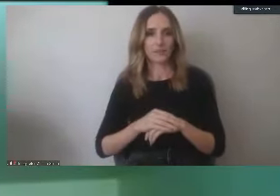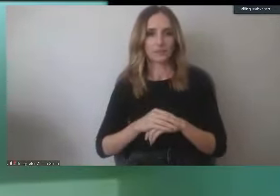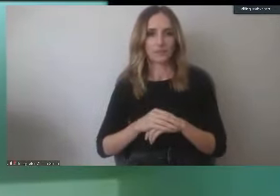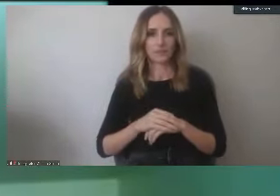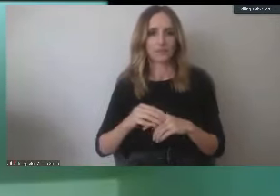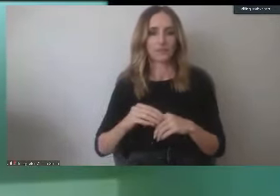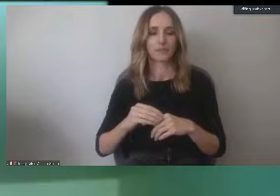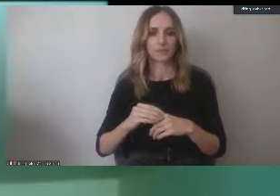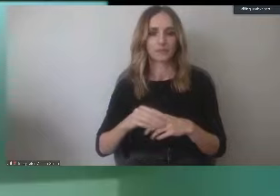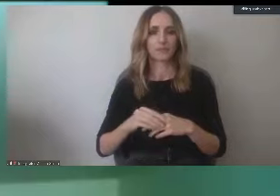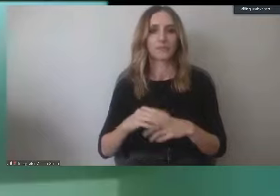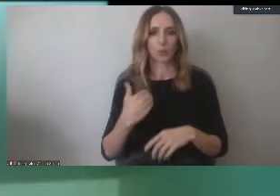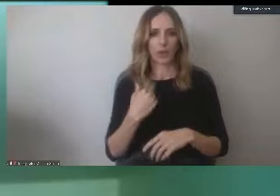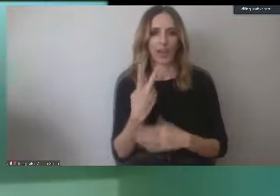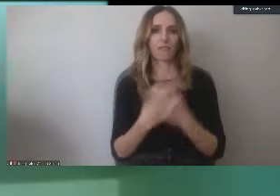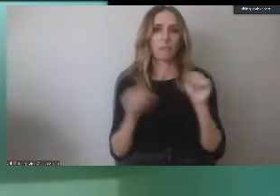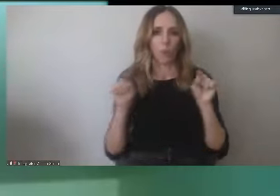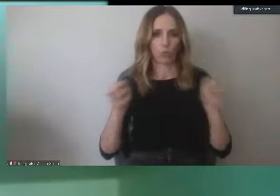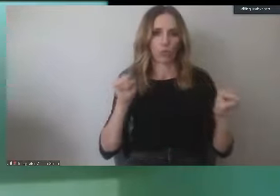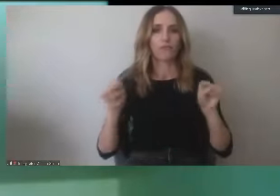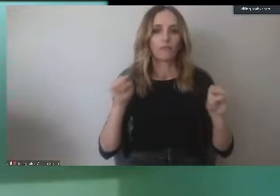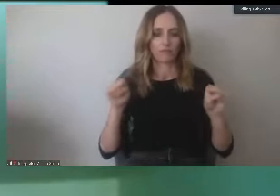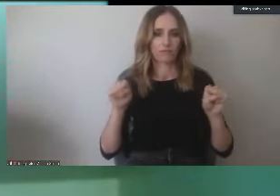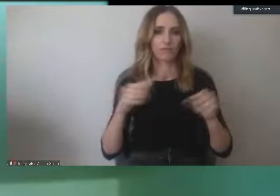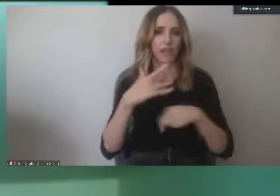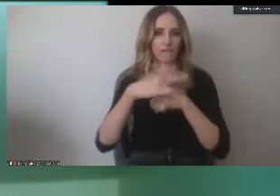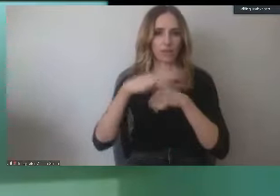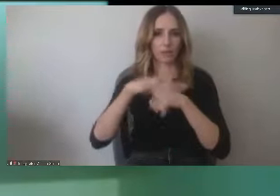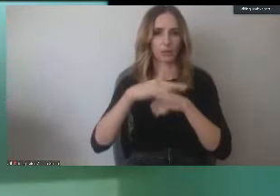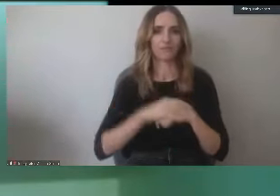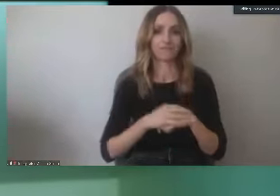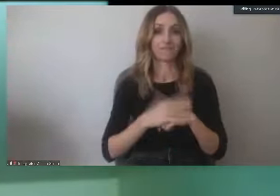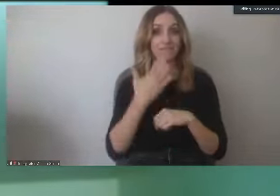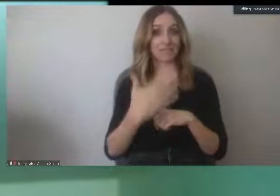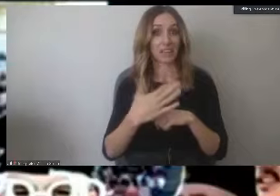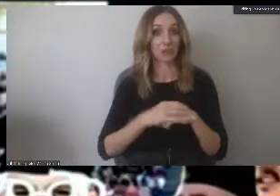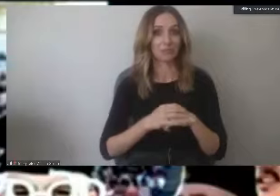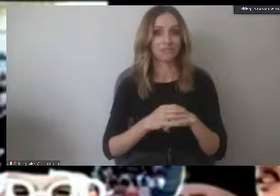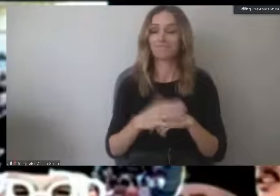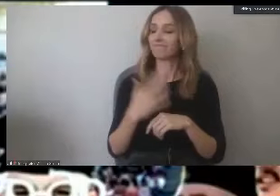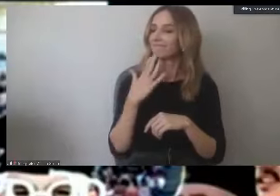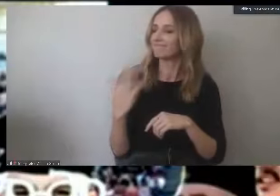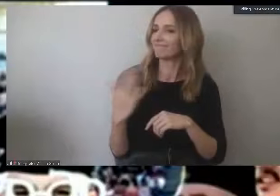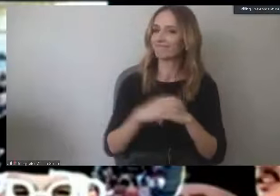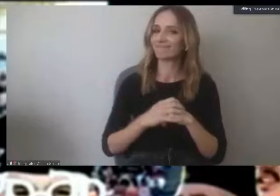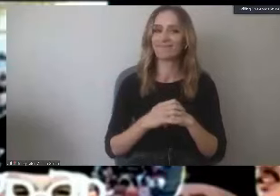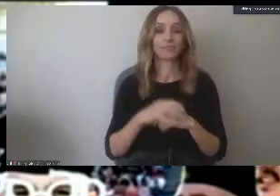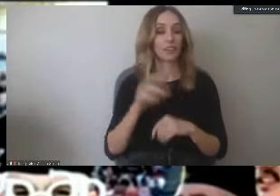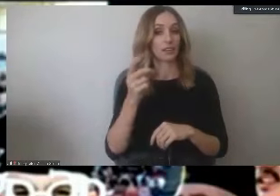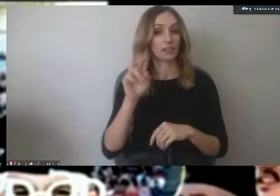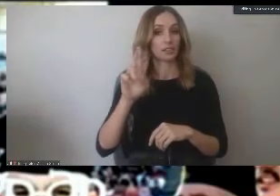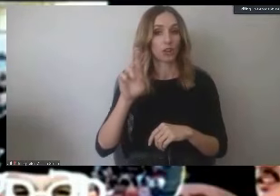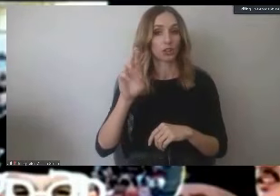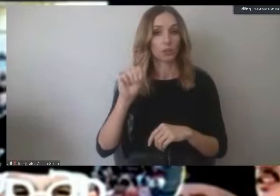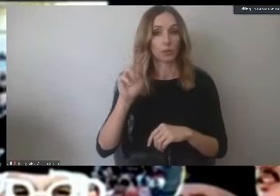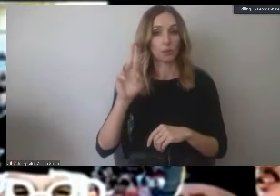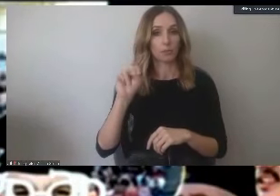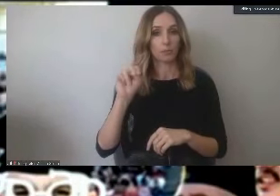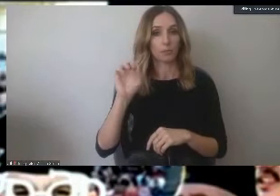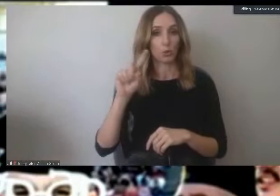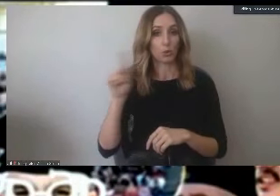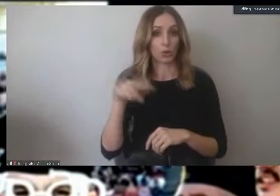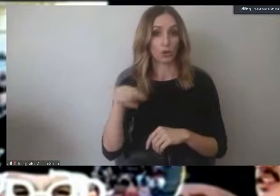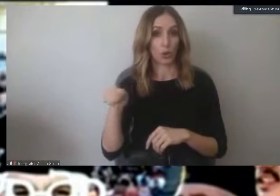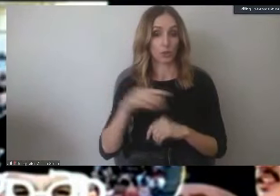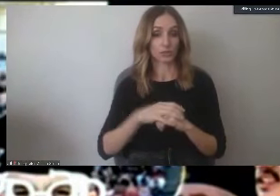those built in between our regular terms. Thank you. Thank you. you. Dr. Munoz, since